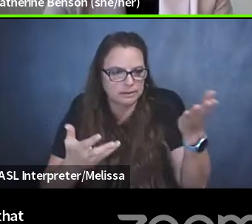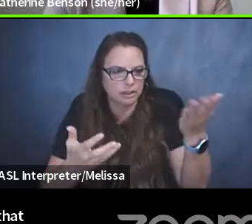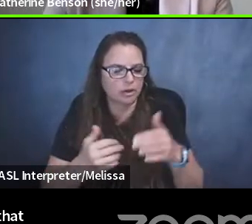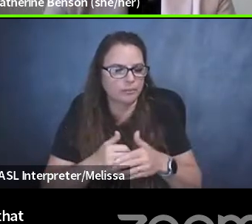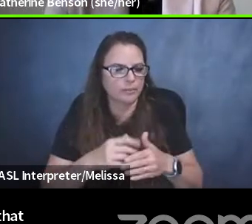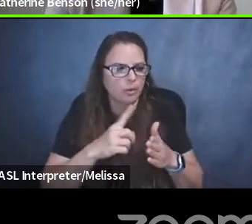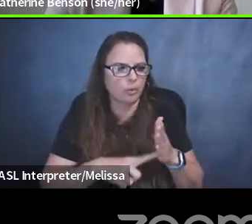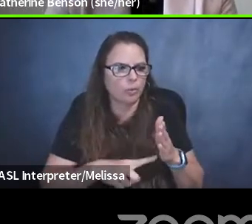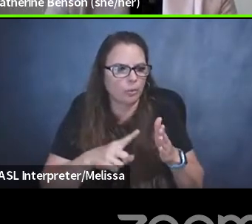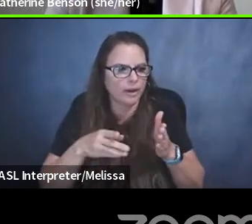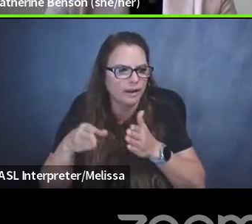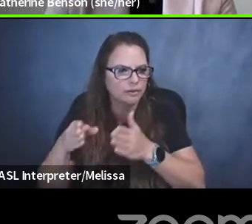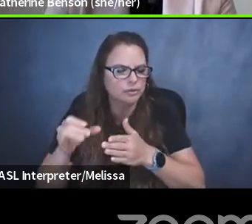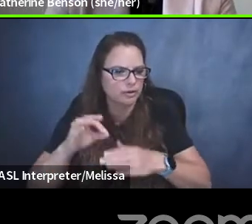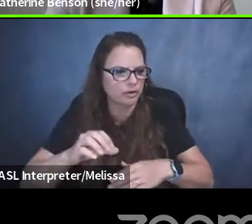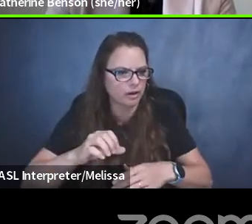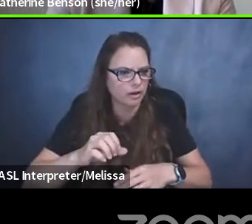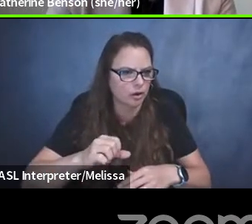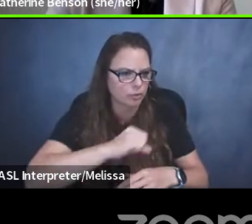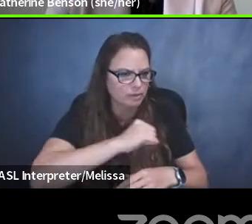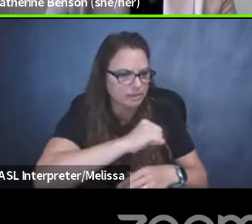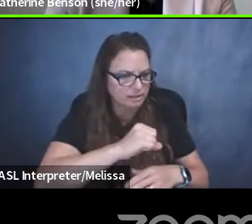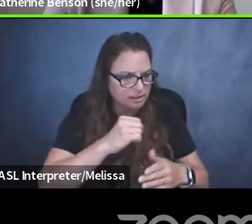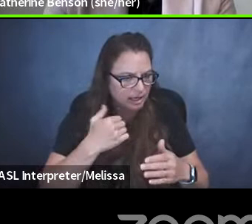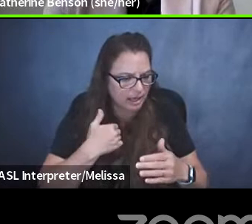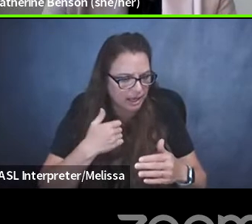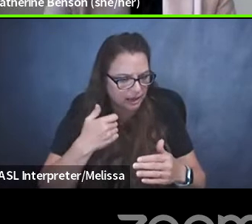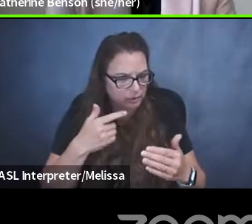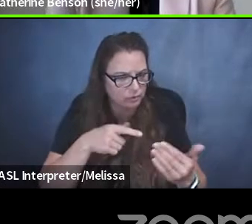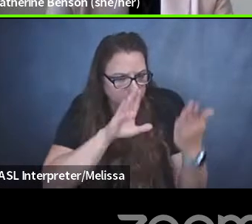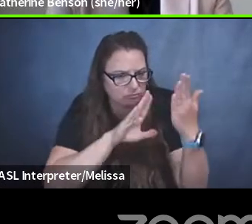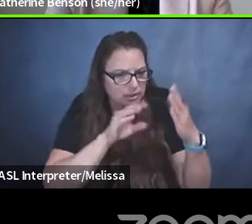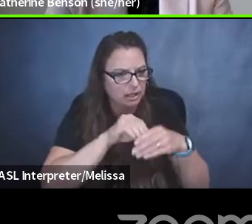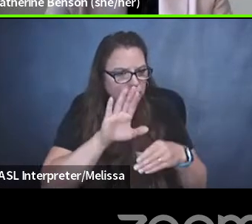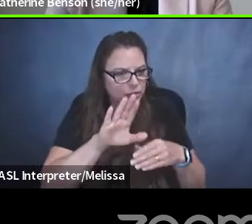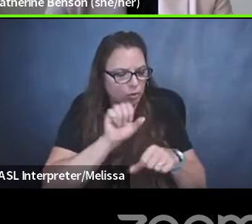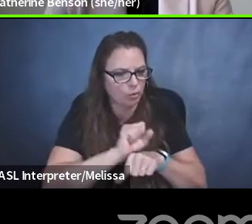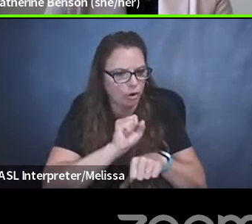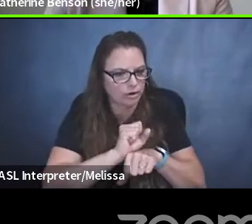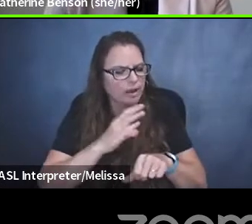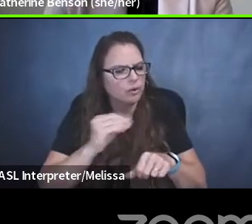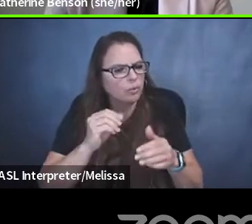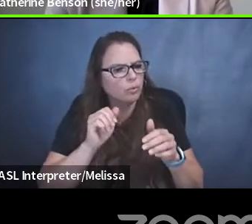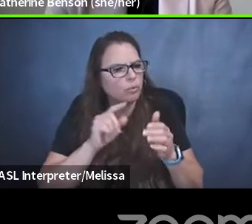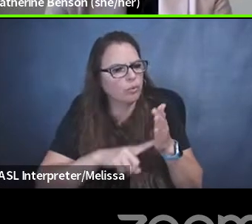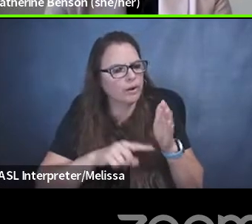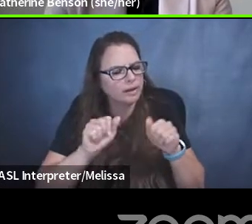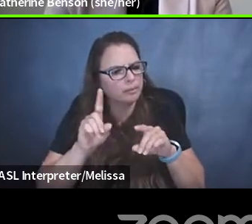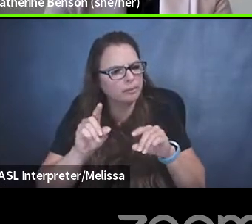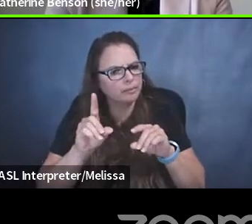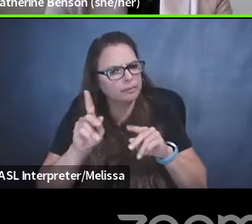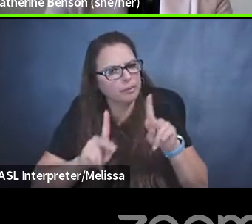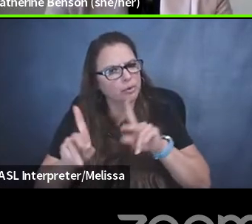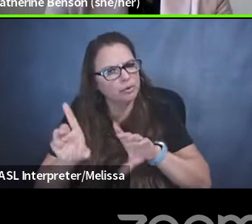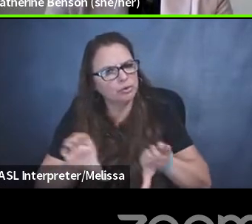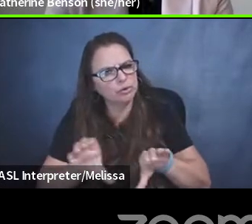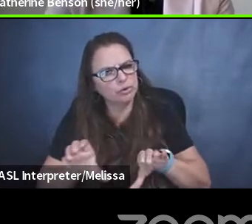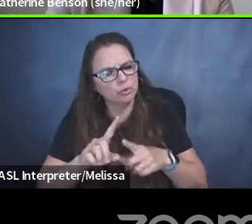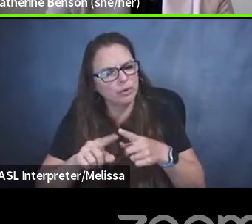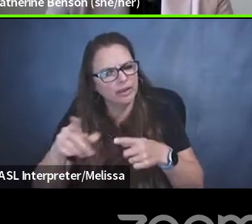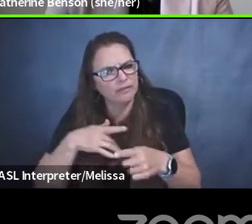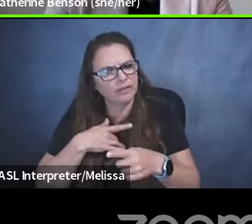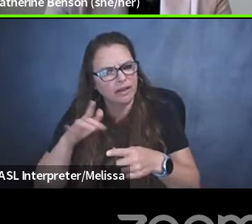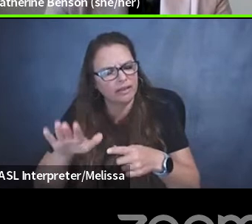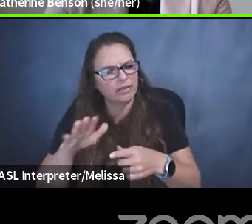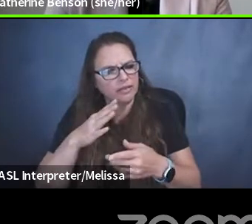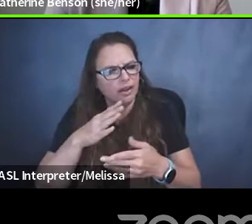What avenues of resistance have you come across in your work? And what can people do when they feel that their privacy rights or their freedom of expression rights